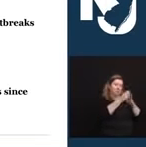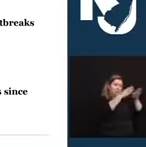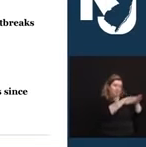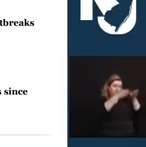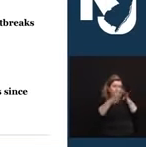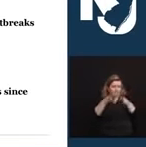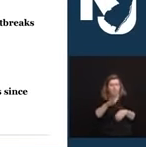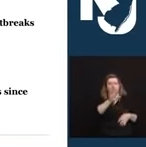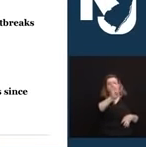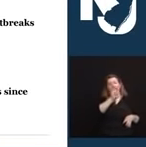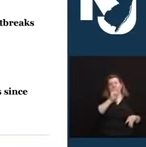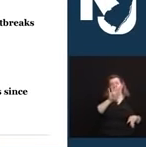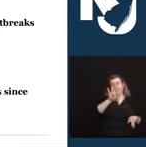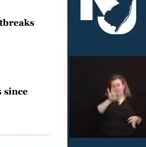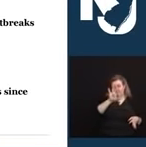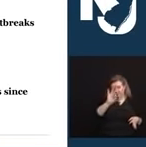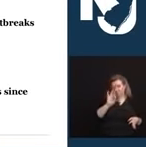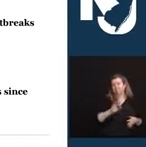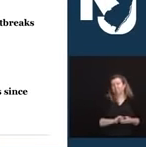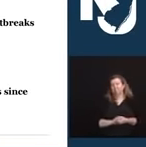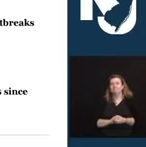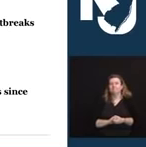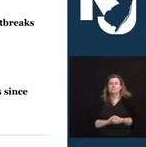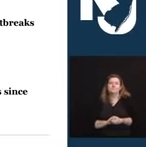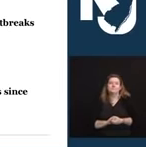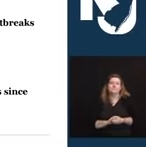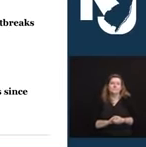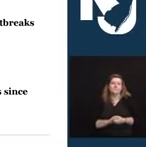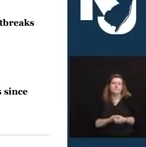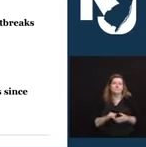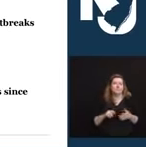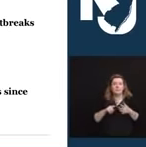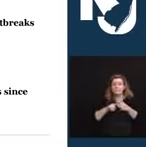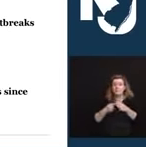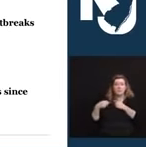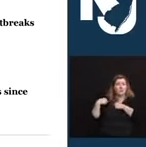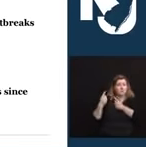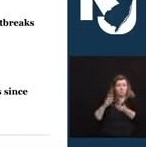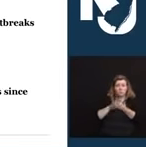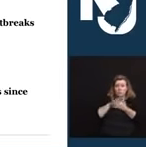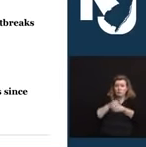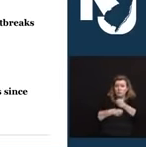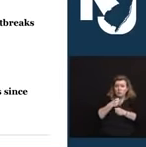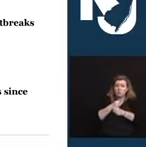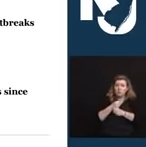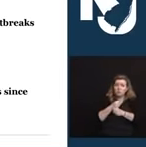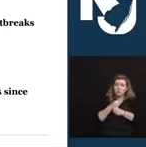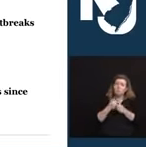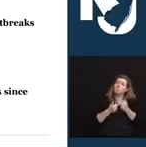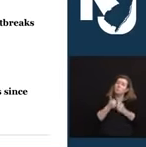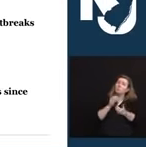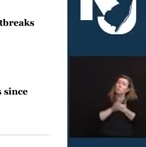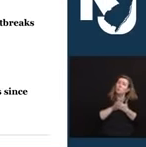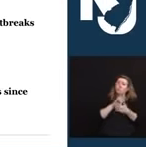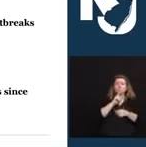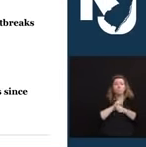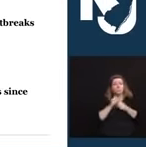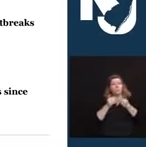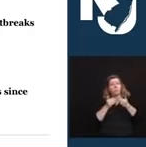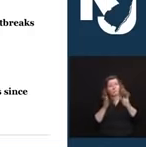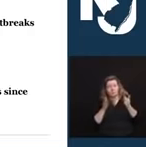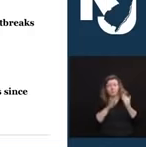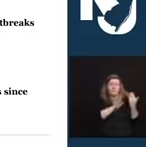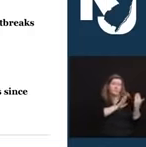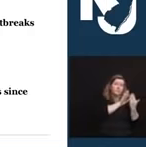And I would say since the start of the academic year, the majority of our schools have been open in some capacity for in-person instruction, whether it's fully in